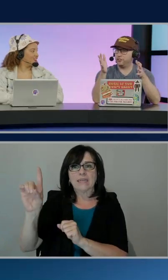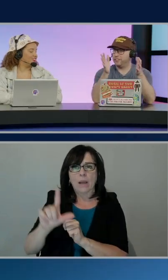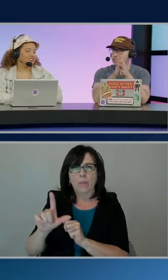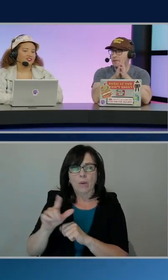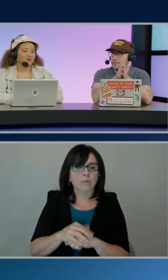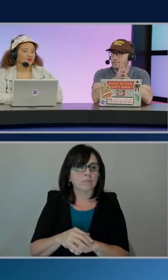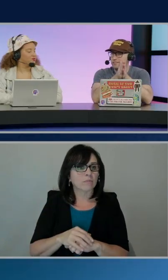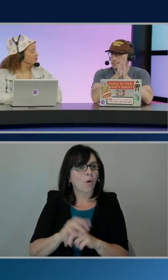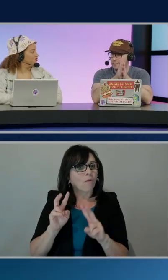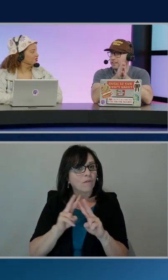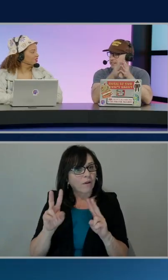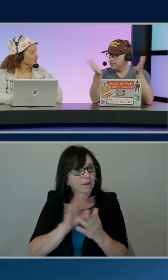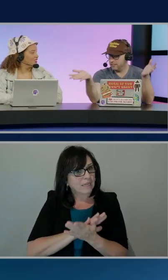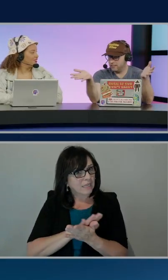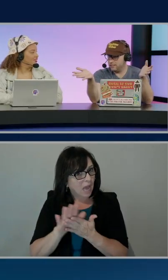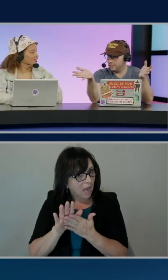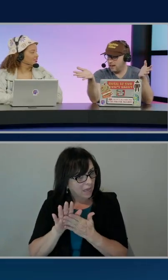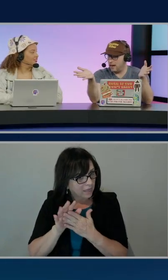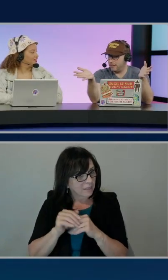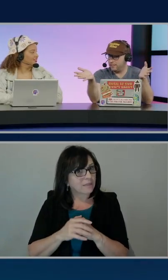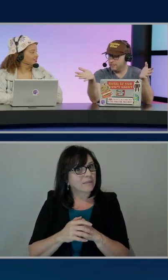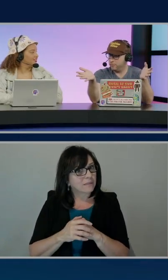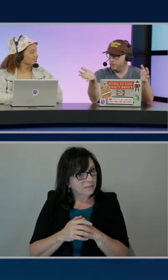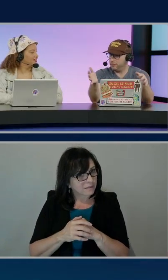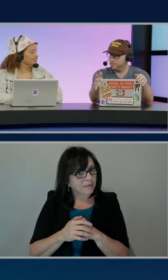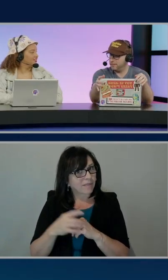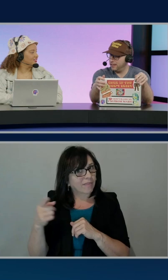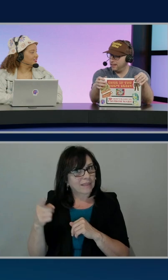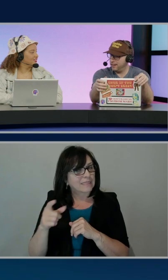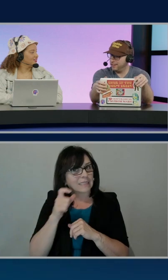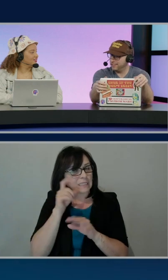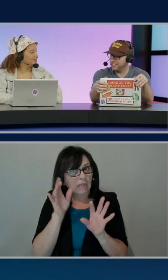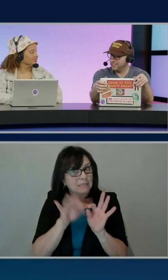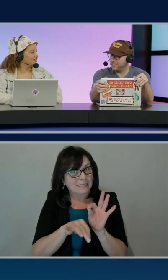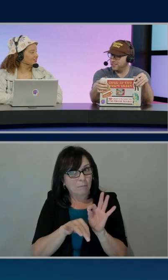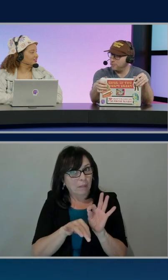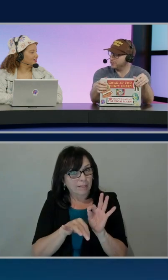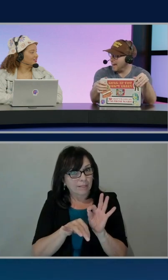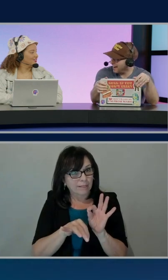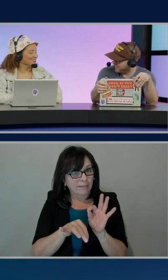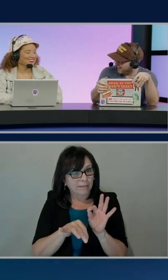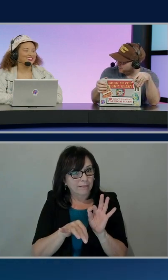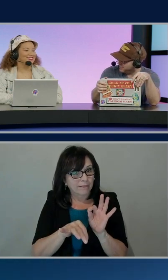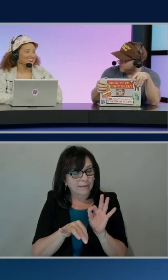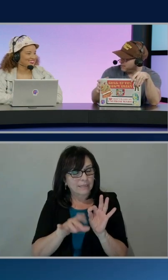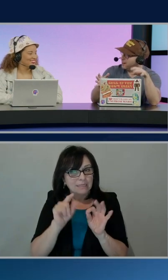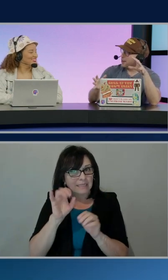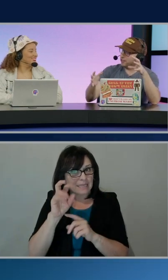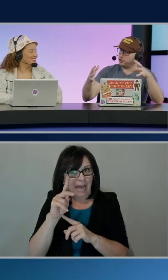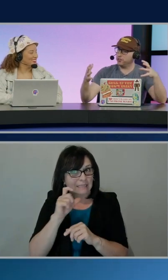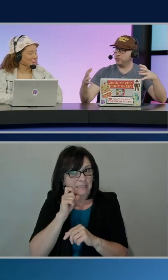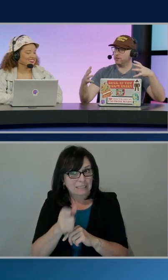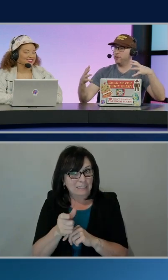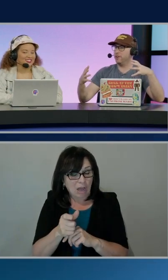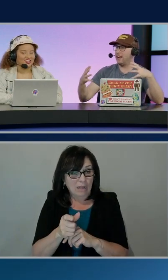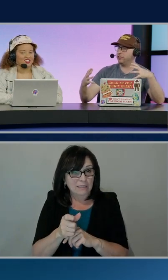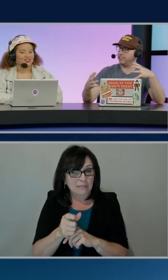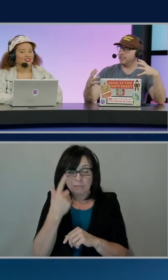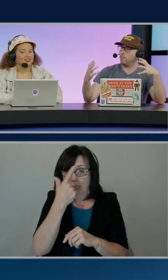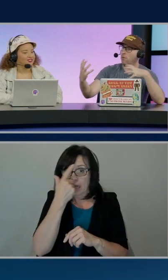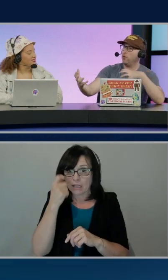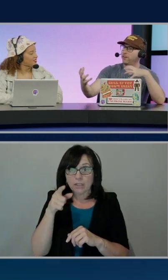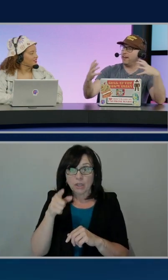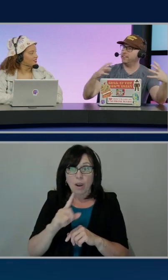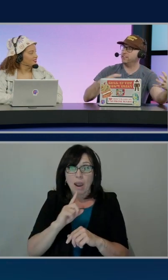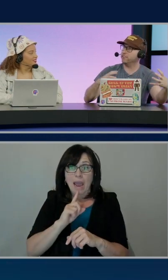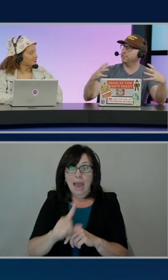actually, I mean, this is not a simple task, would say, Ben, because you're actually